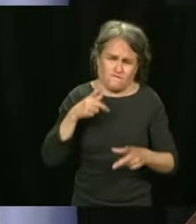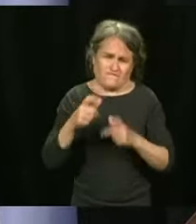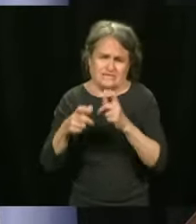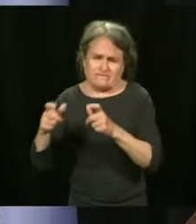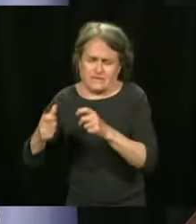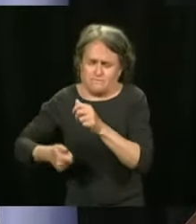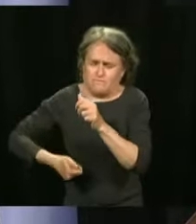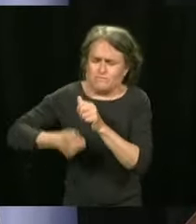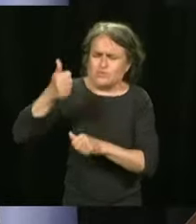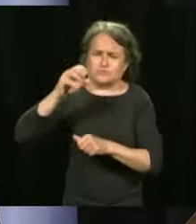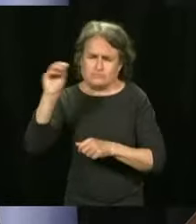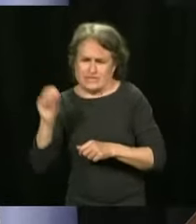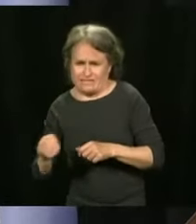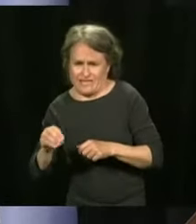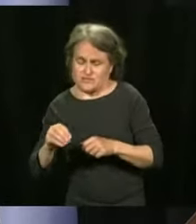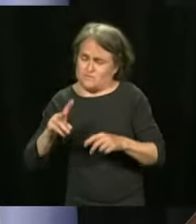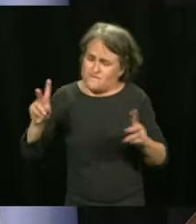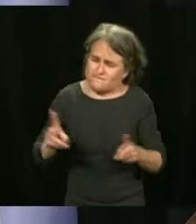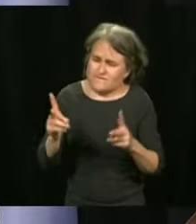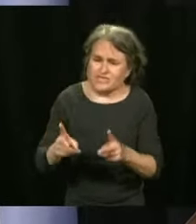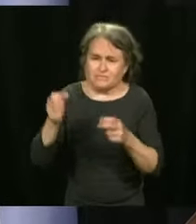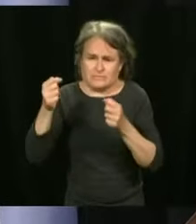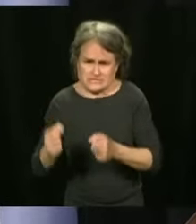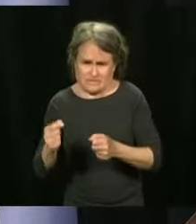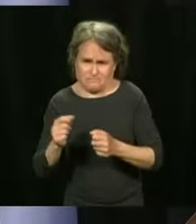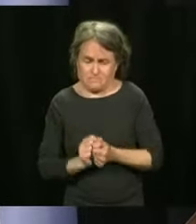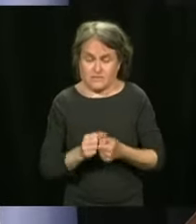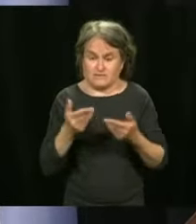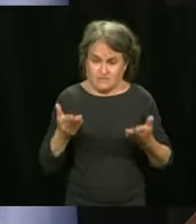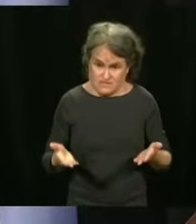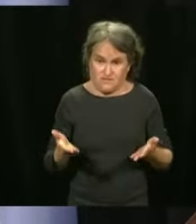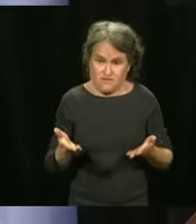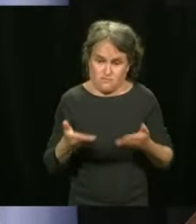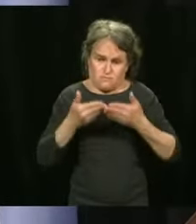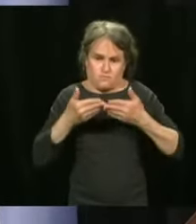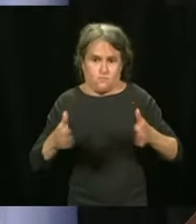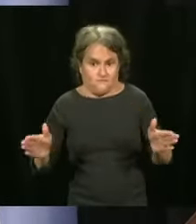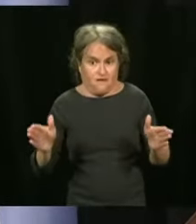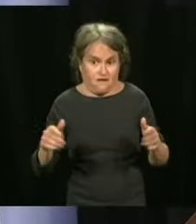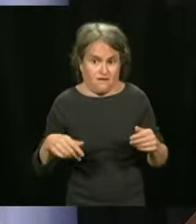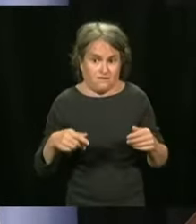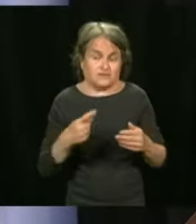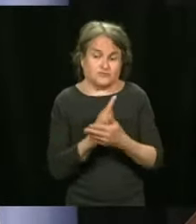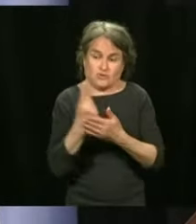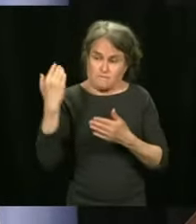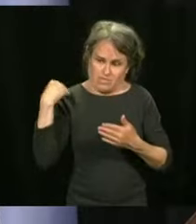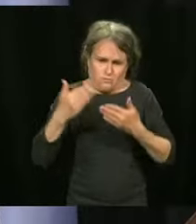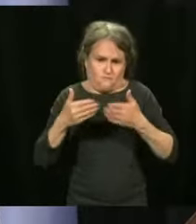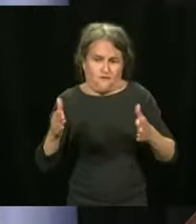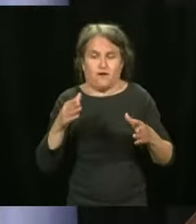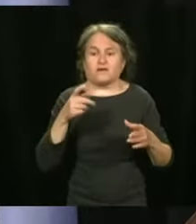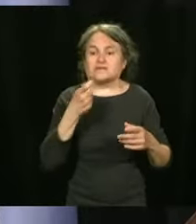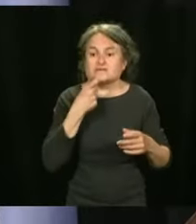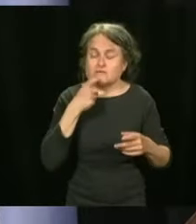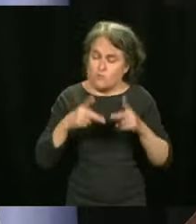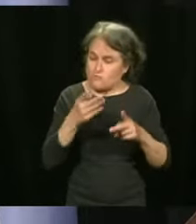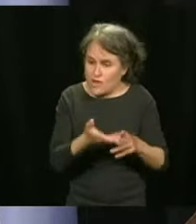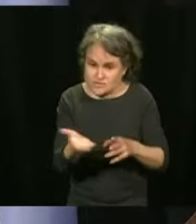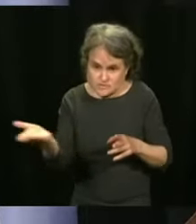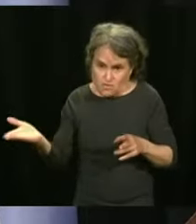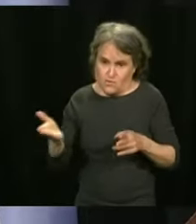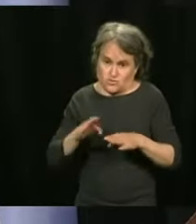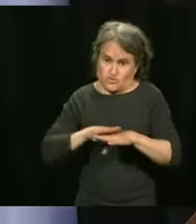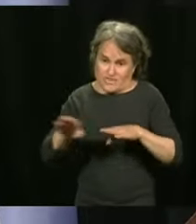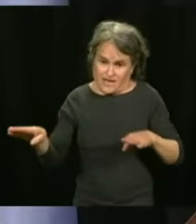the general population, and over the past week, 1.2 million appointments were taken and more than